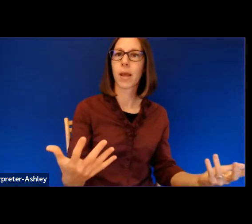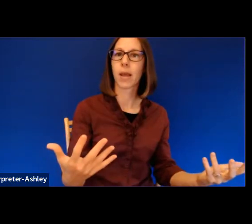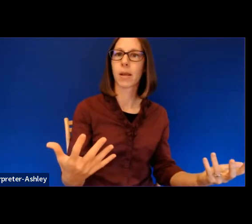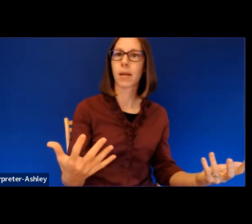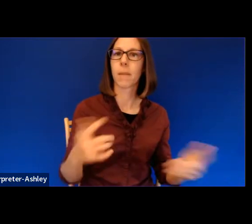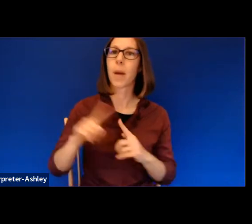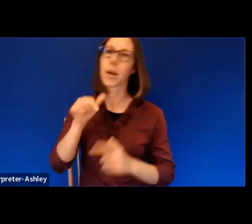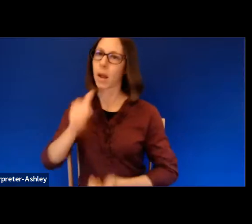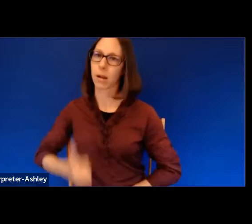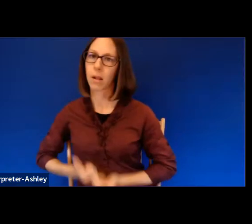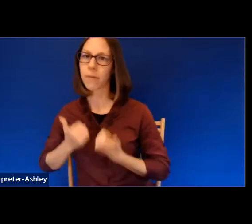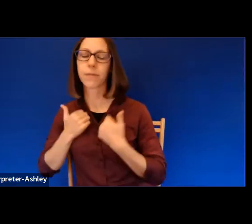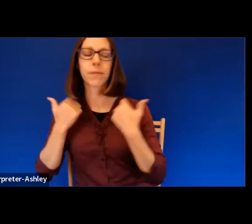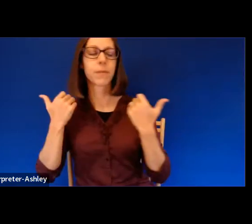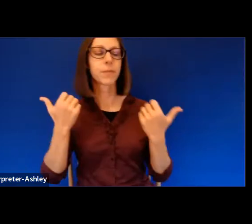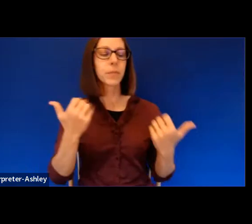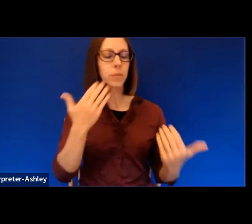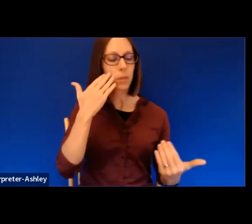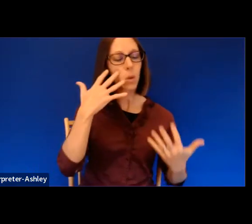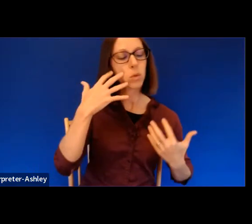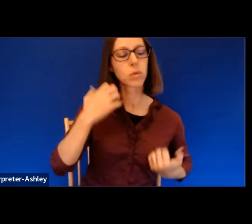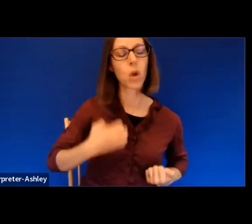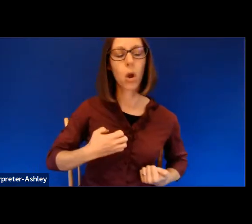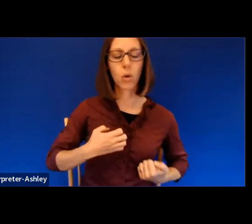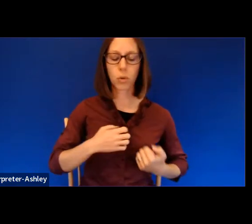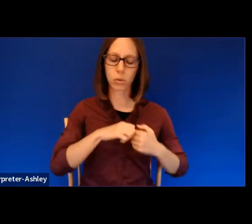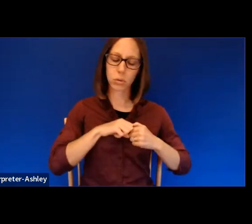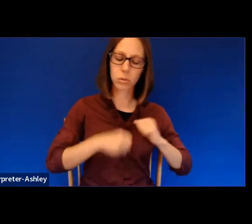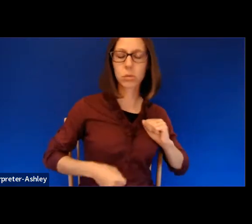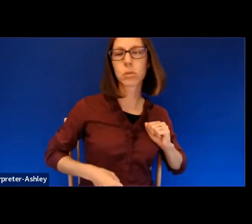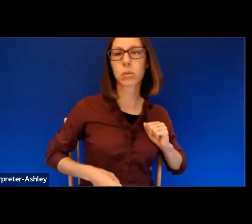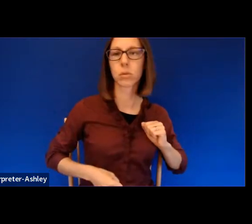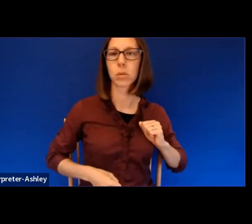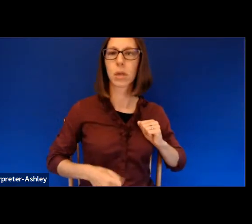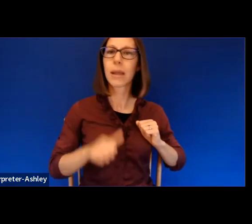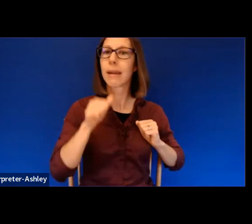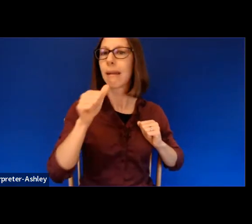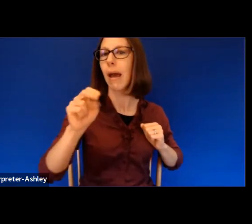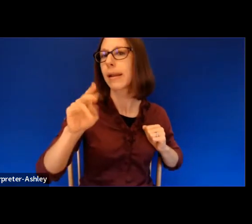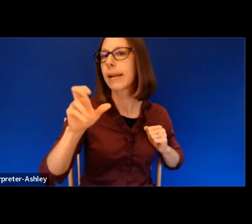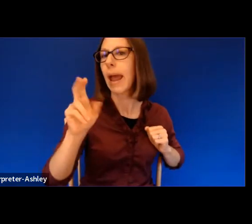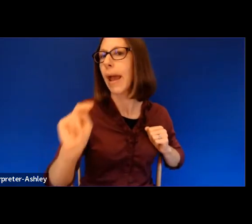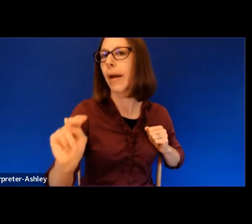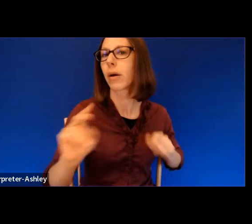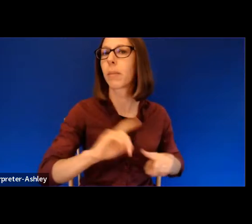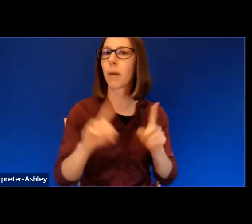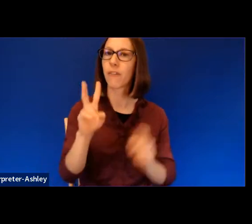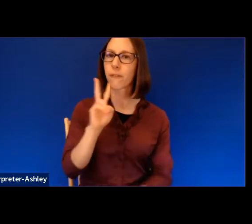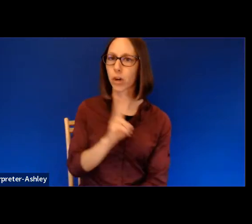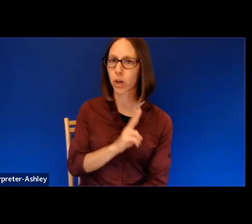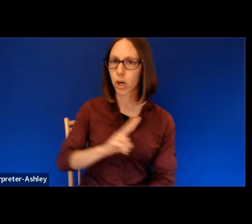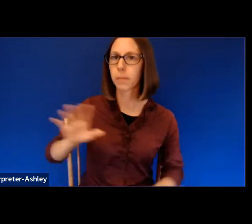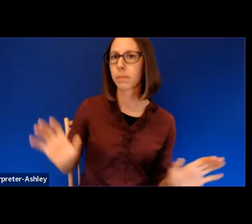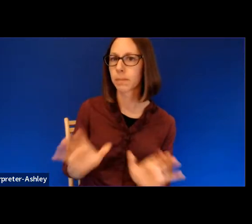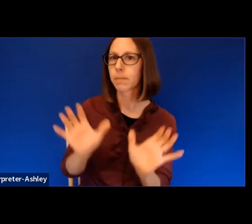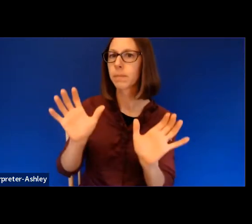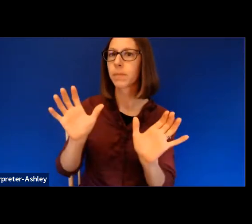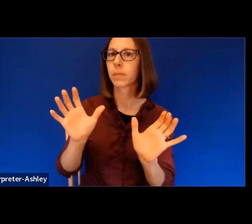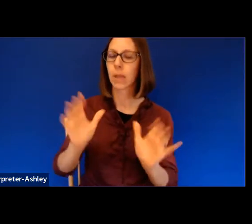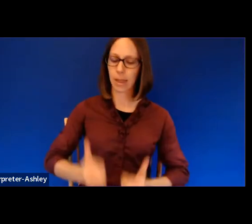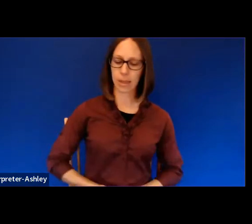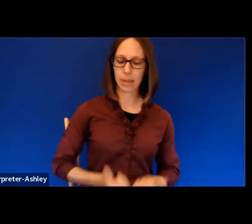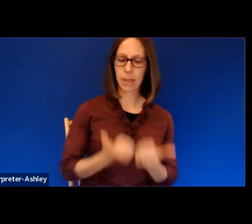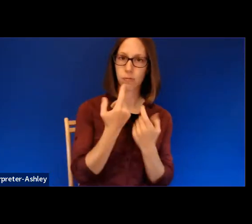sorrows, not noun, but verb. Something that, unlike living, by doing right, you do